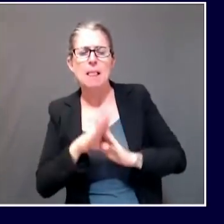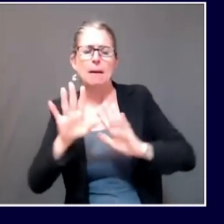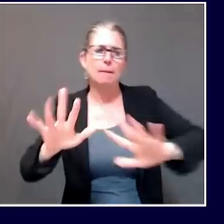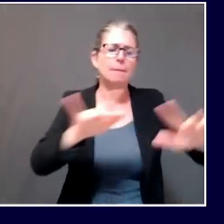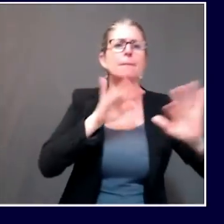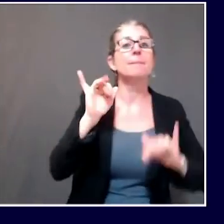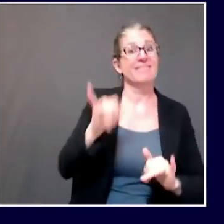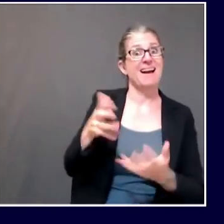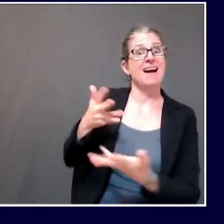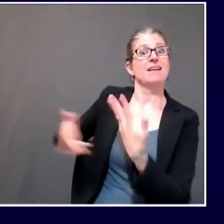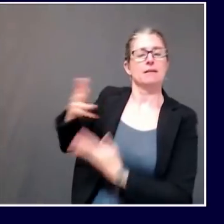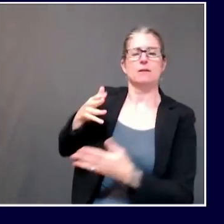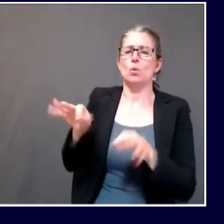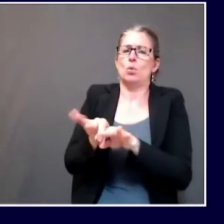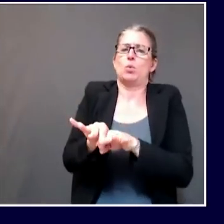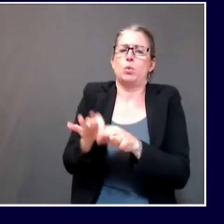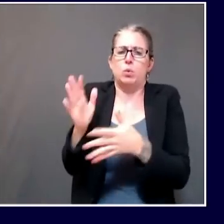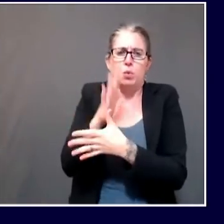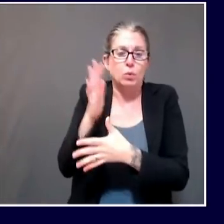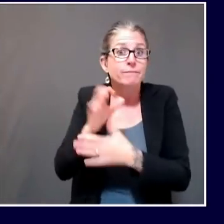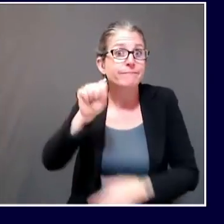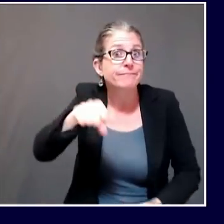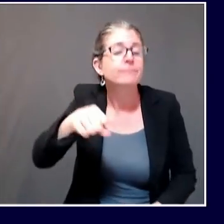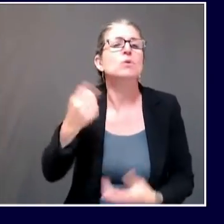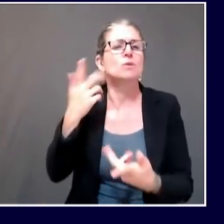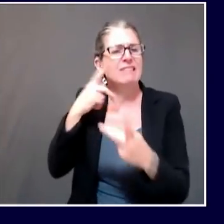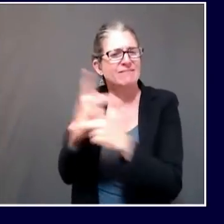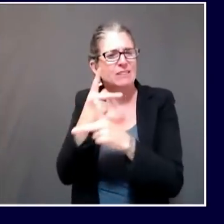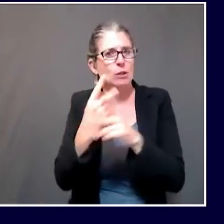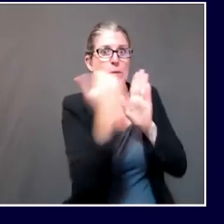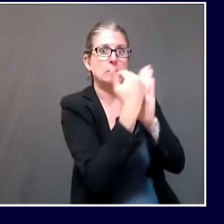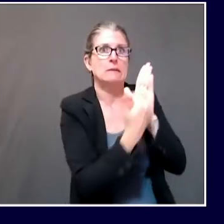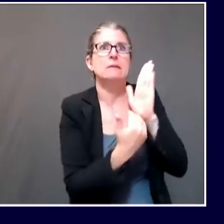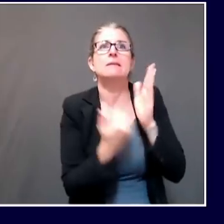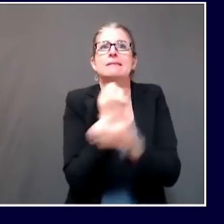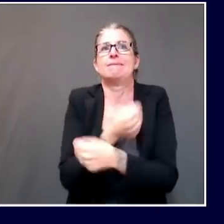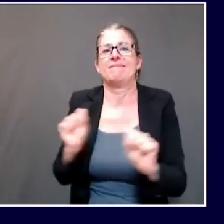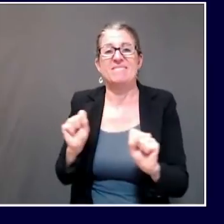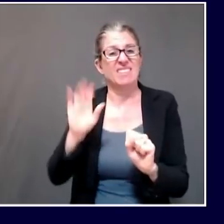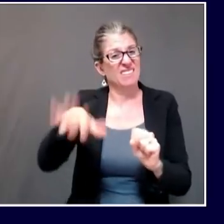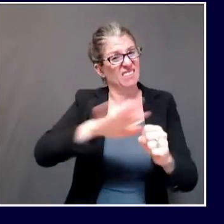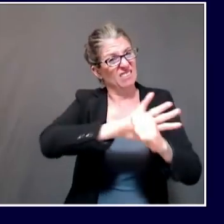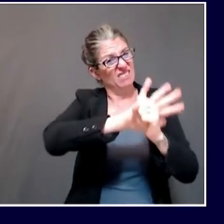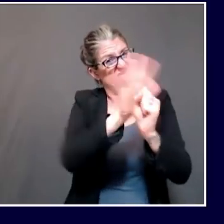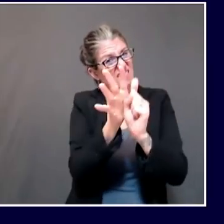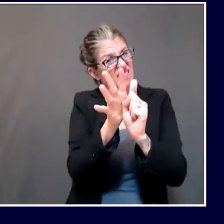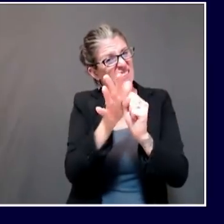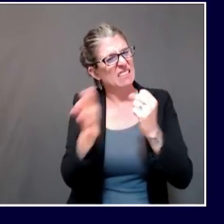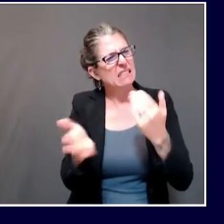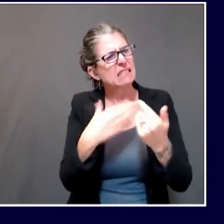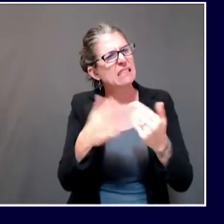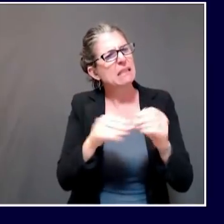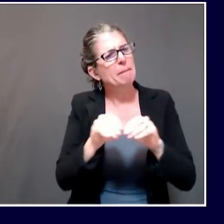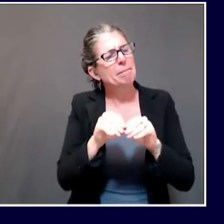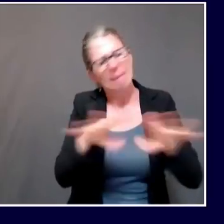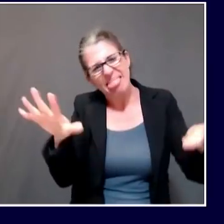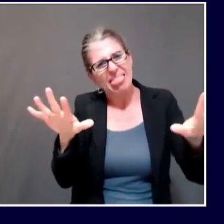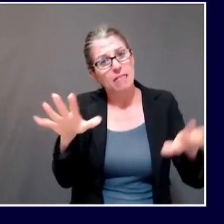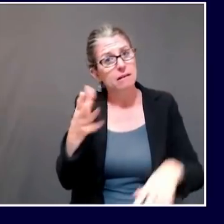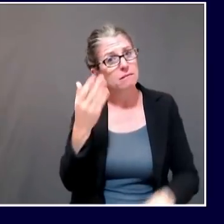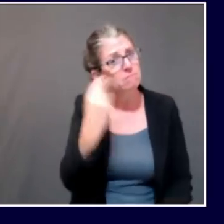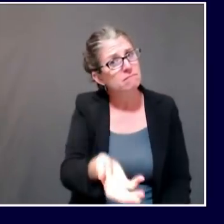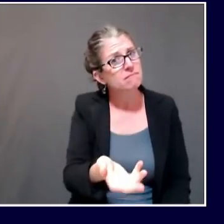COVID-19, which is a highly contagious disease, we need to be extra careful. Last week, the Maine Principals